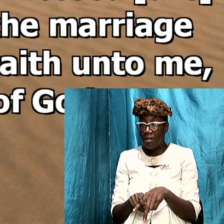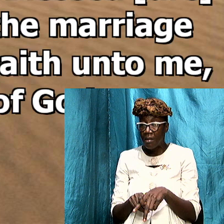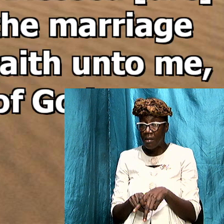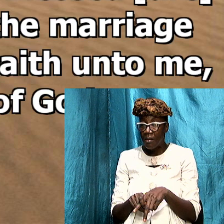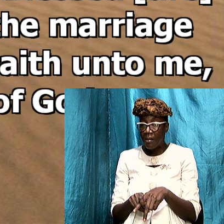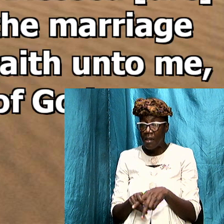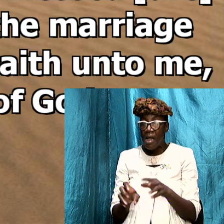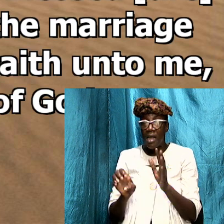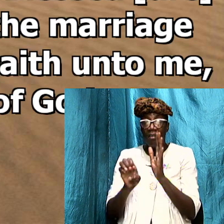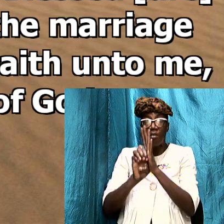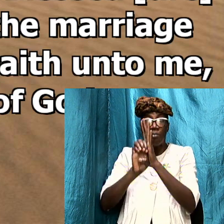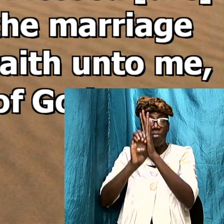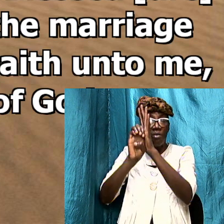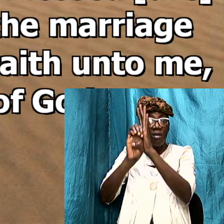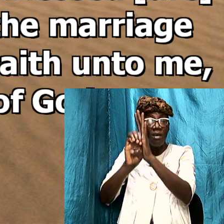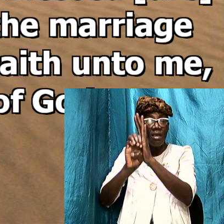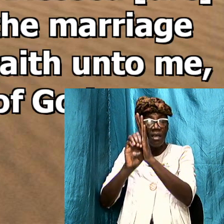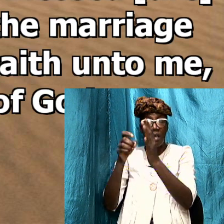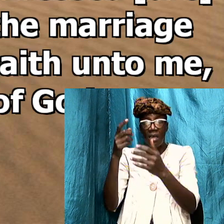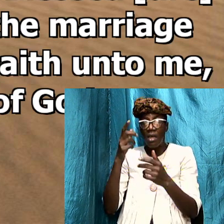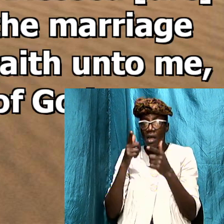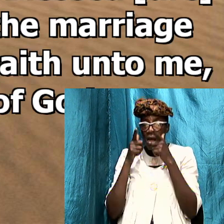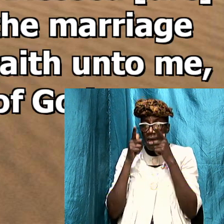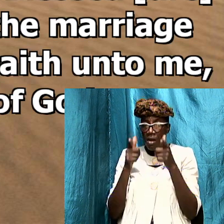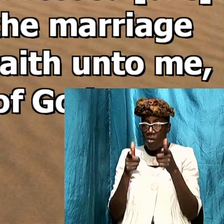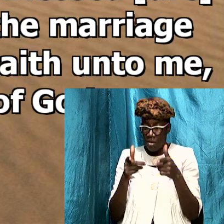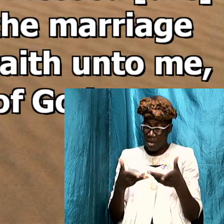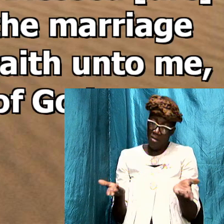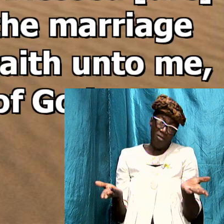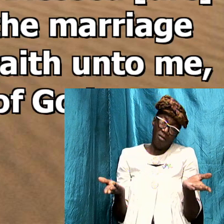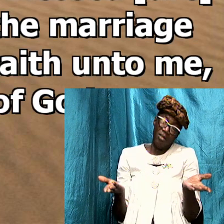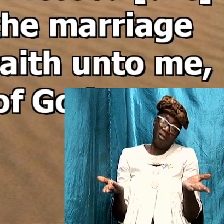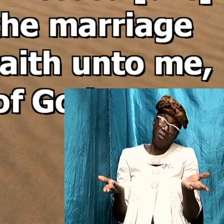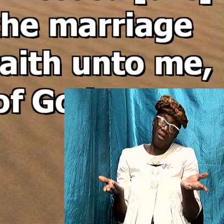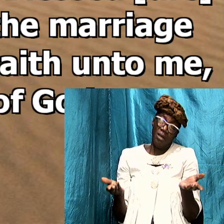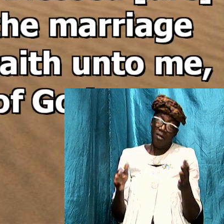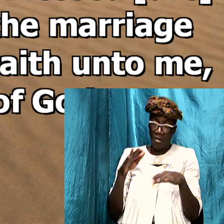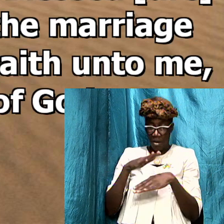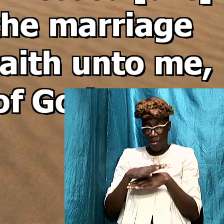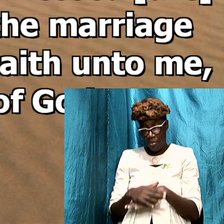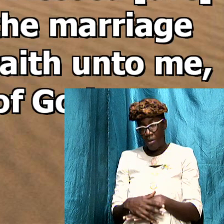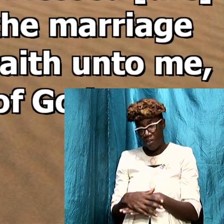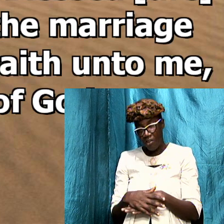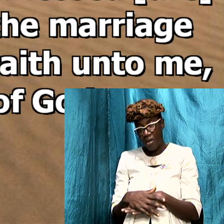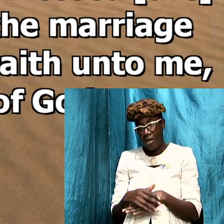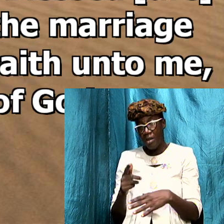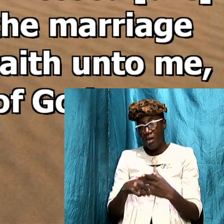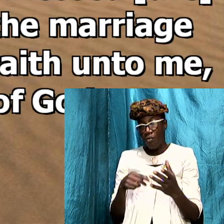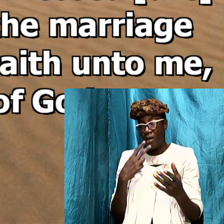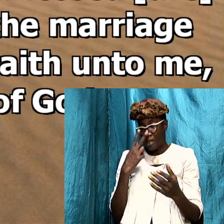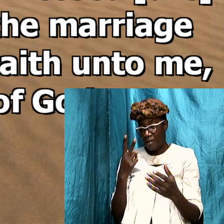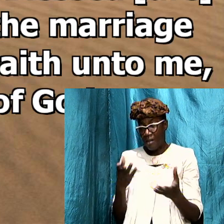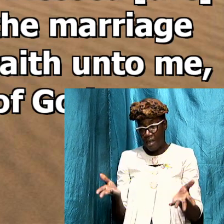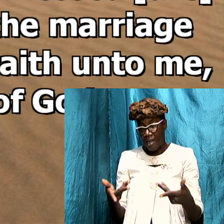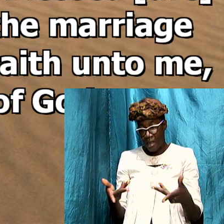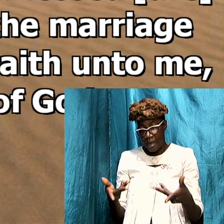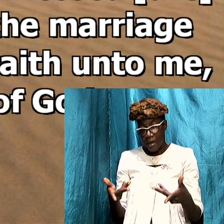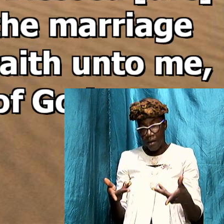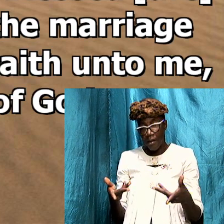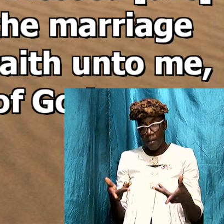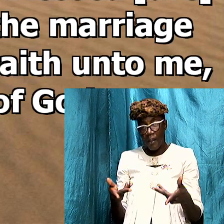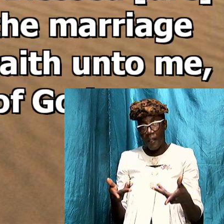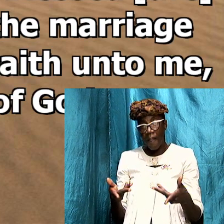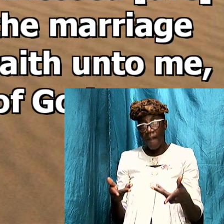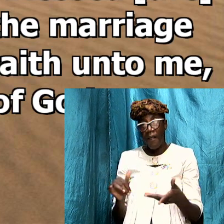explaining that look you're going through this you're under pressure but what you're seeing here and these